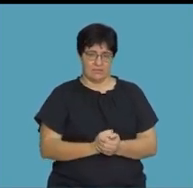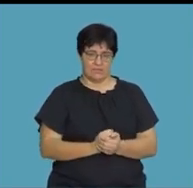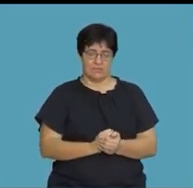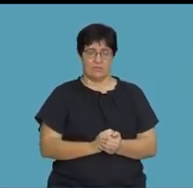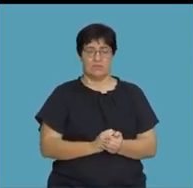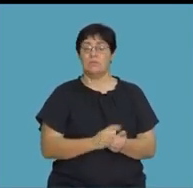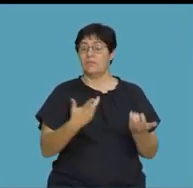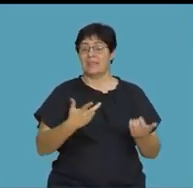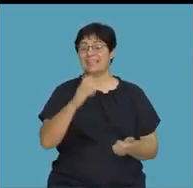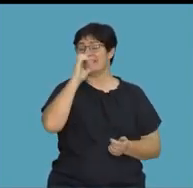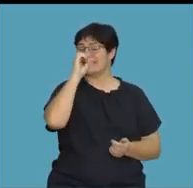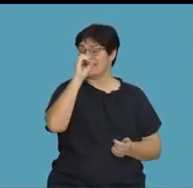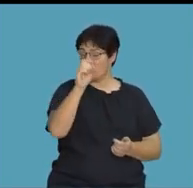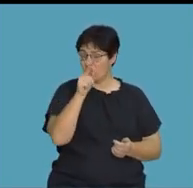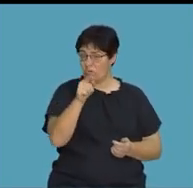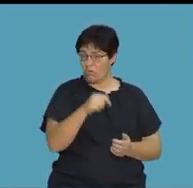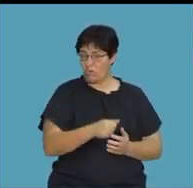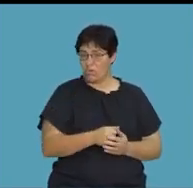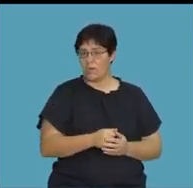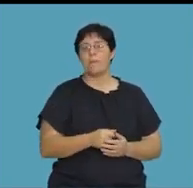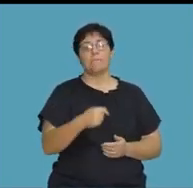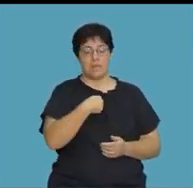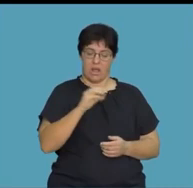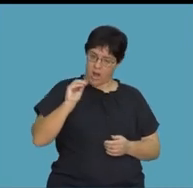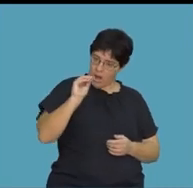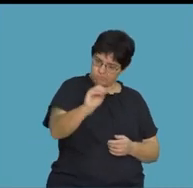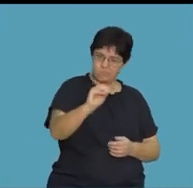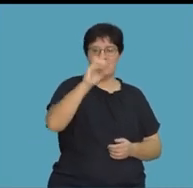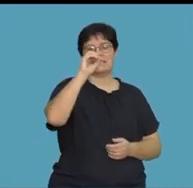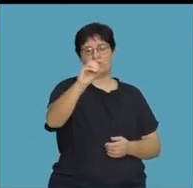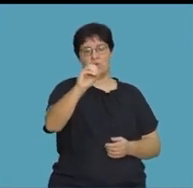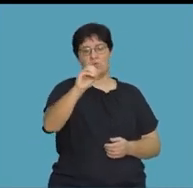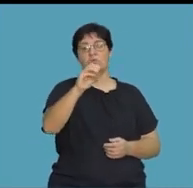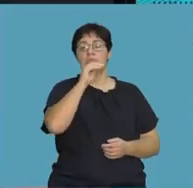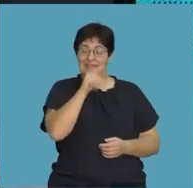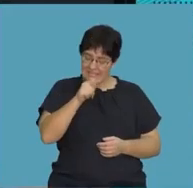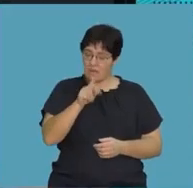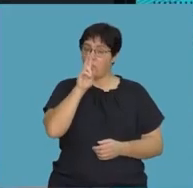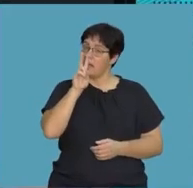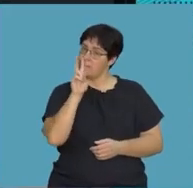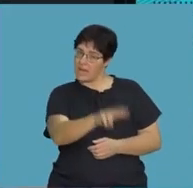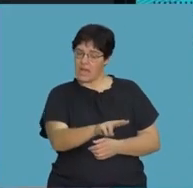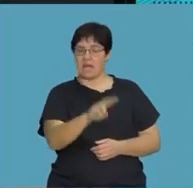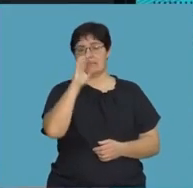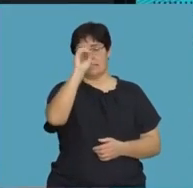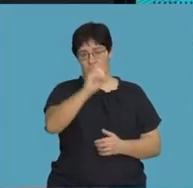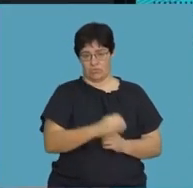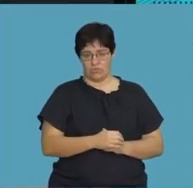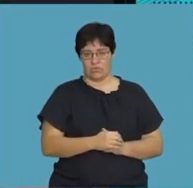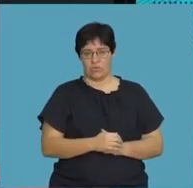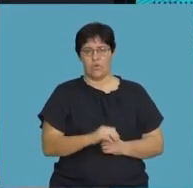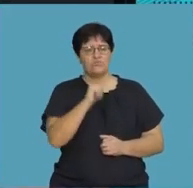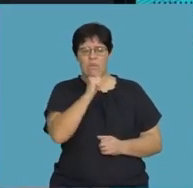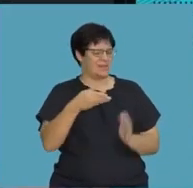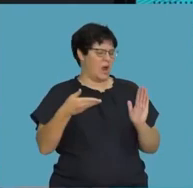Now, with the 0 specifically, I will write the 0 for you to see that there is a 0 there. So it does